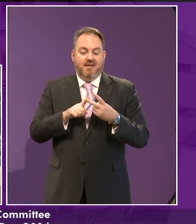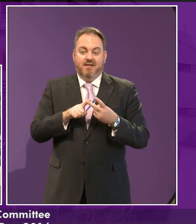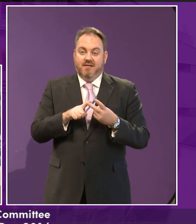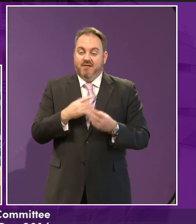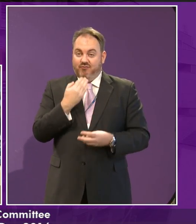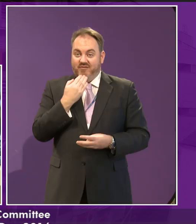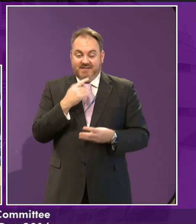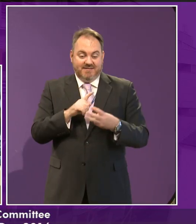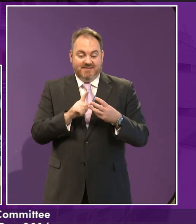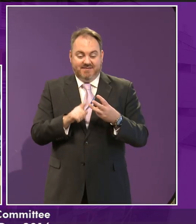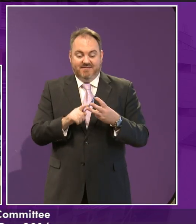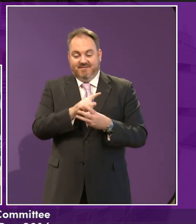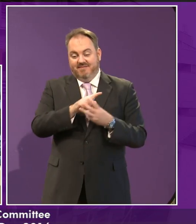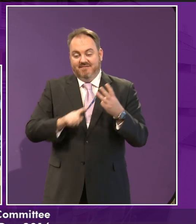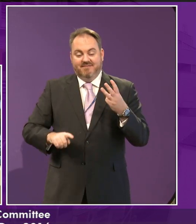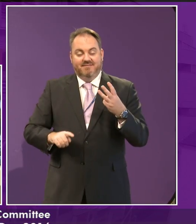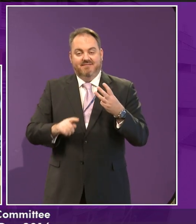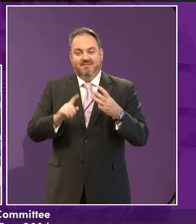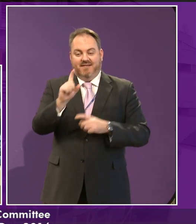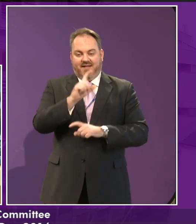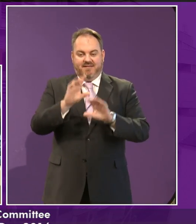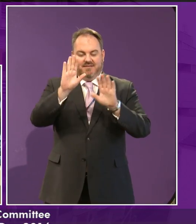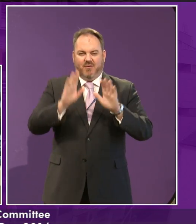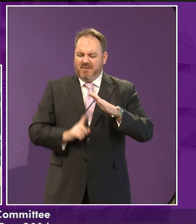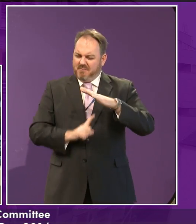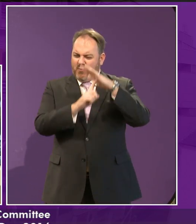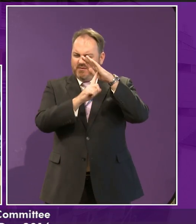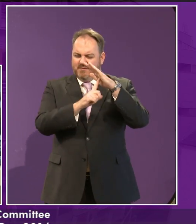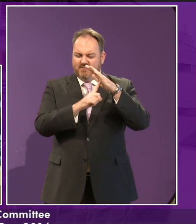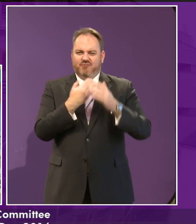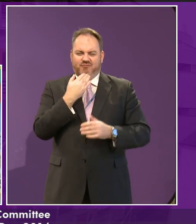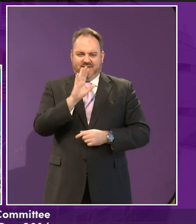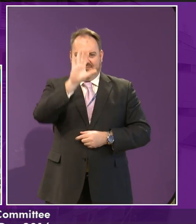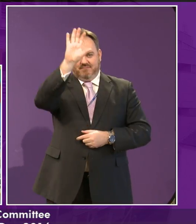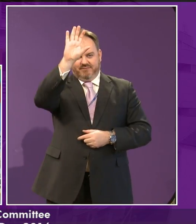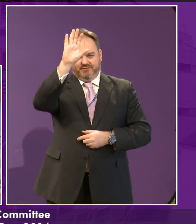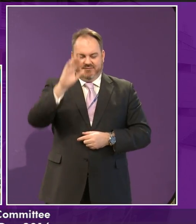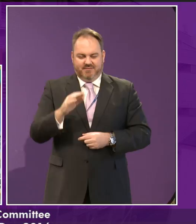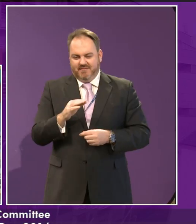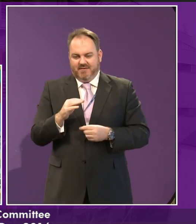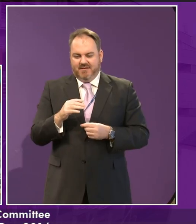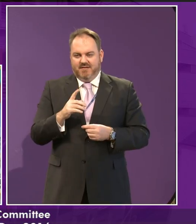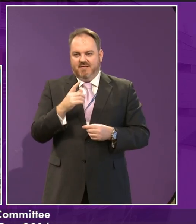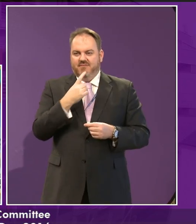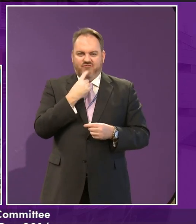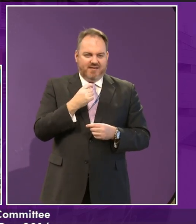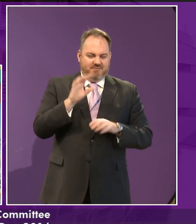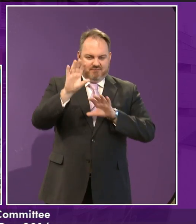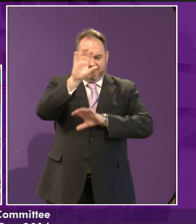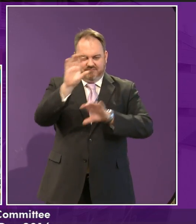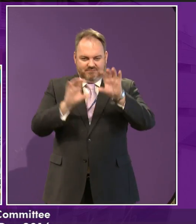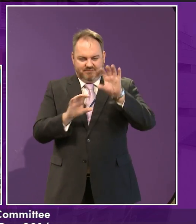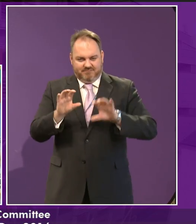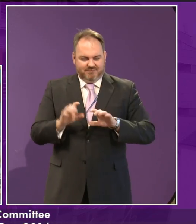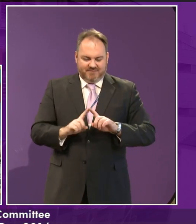Some of the things you thought we could do better went on the yellow cards. And things that we really needed to make a difference on went on the red cards. And we've got those behind us. We were